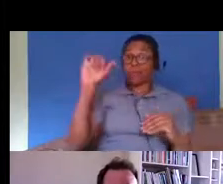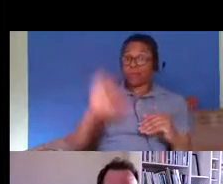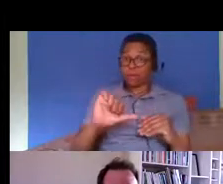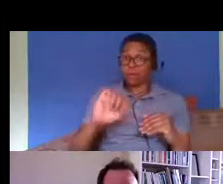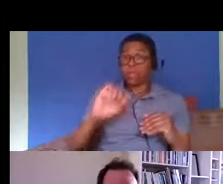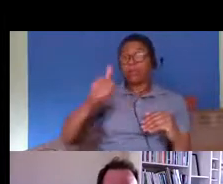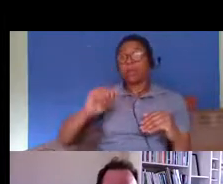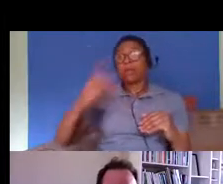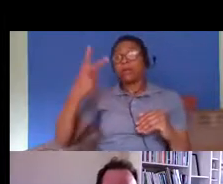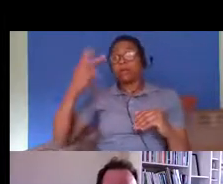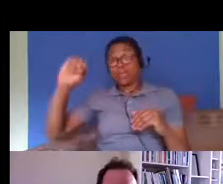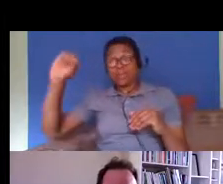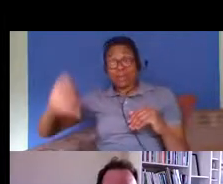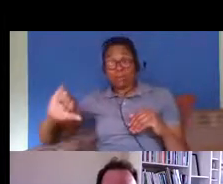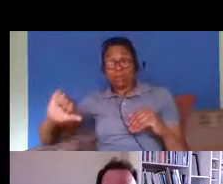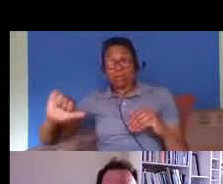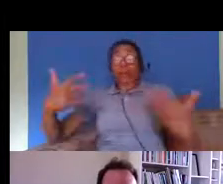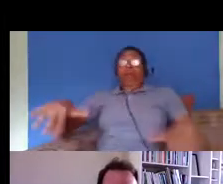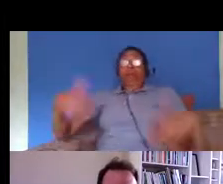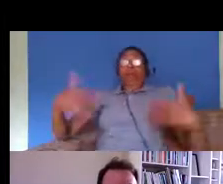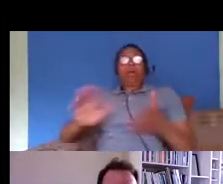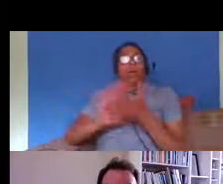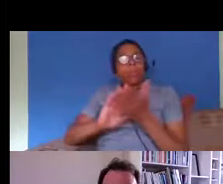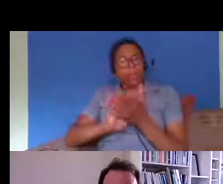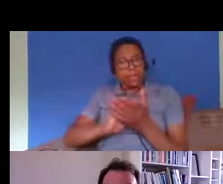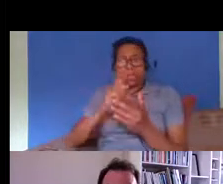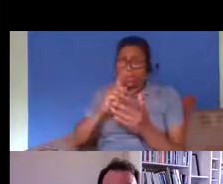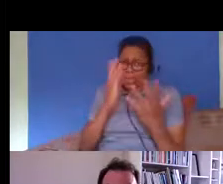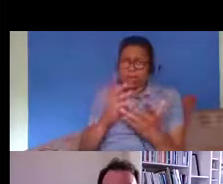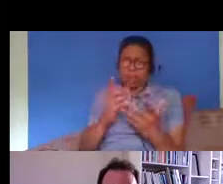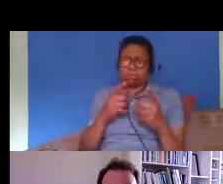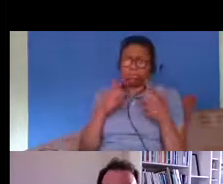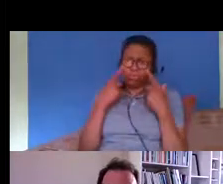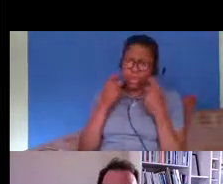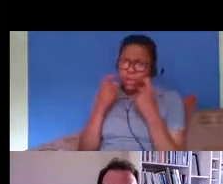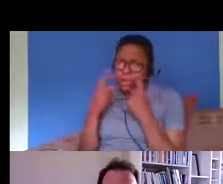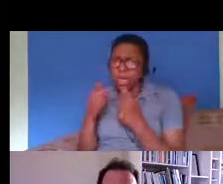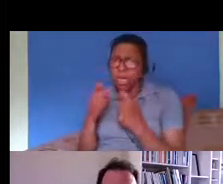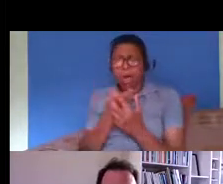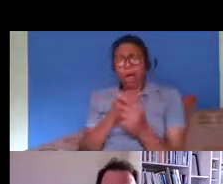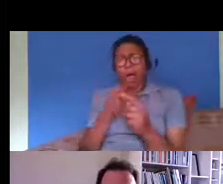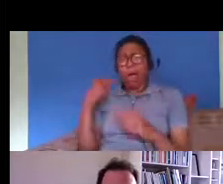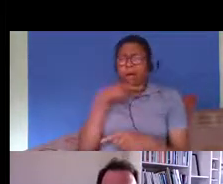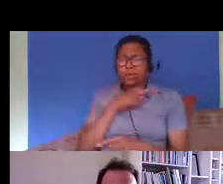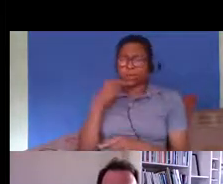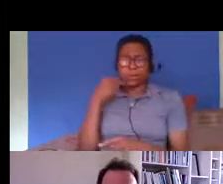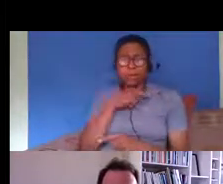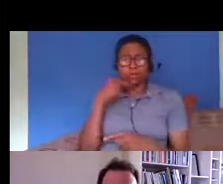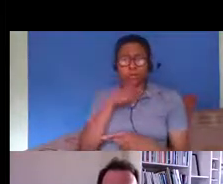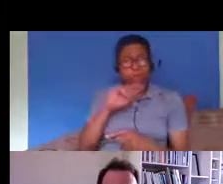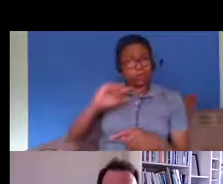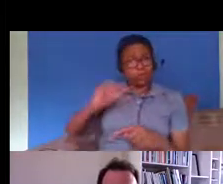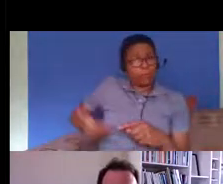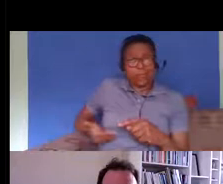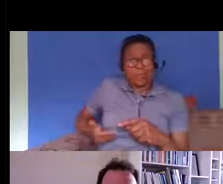per illegal worker and you know hundreds of businesses are fined in this way every quarter um it's